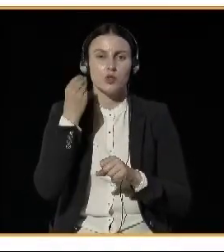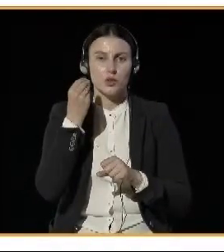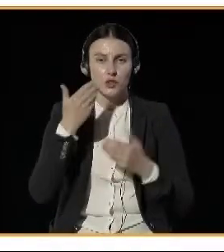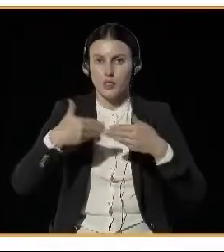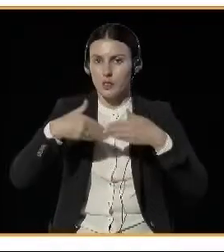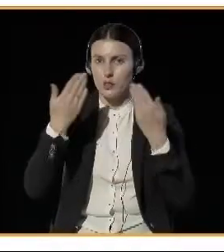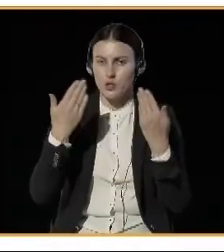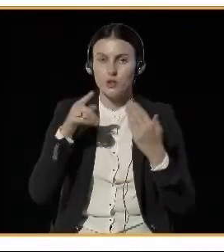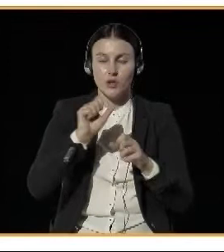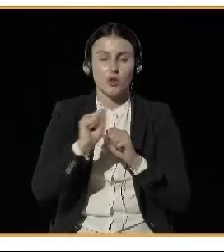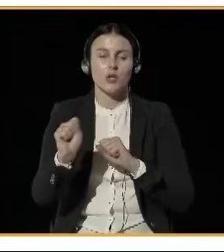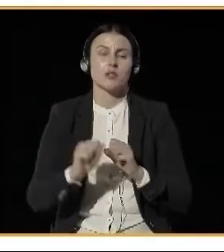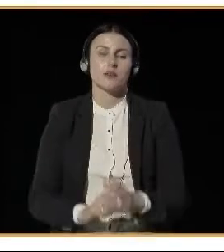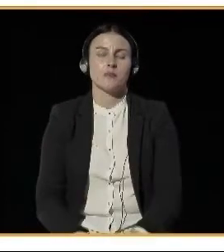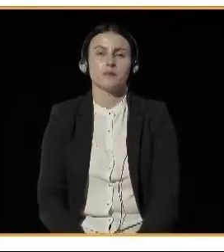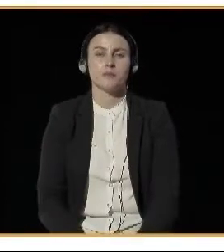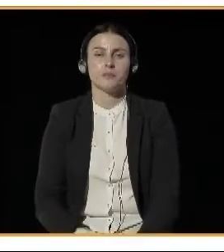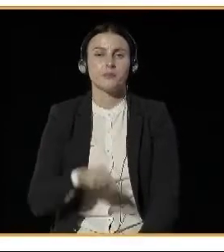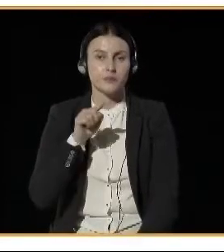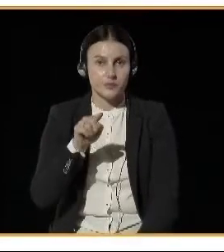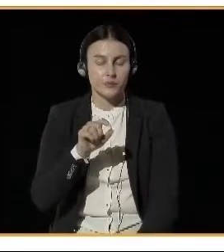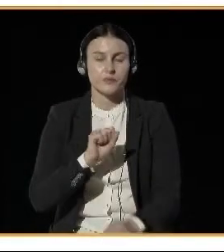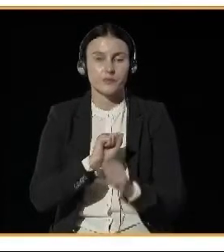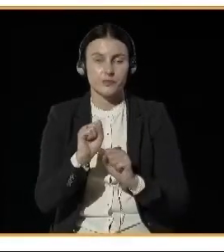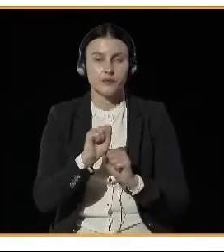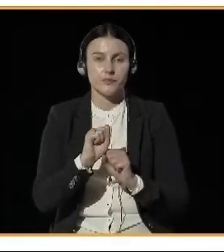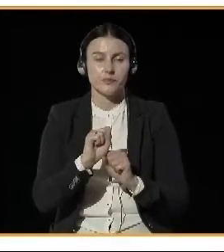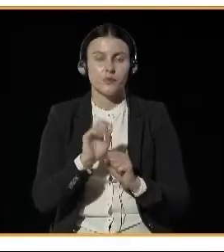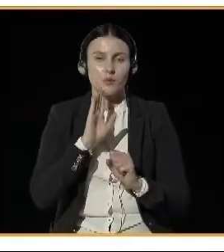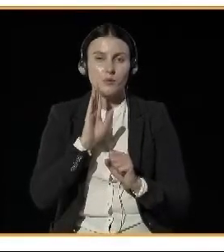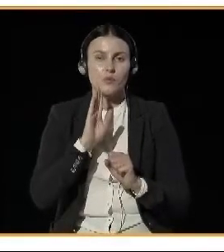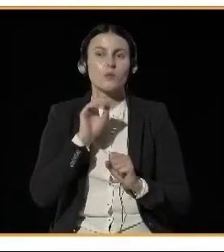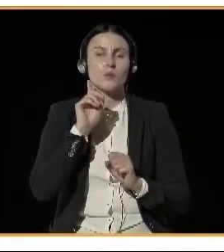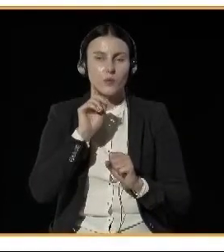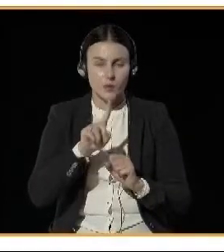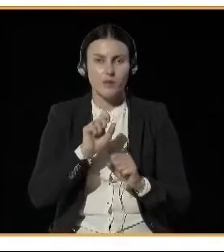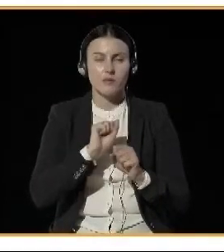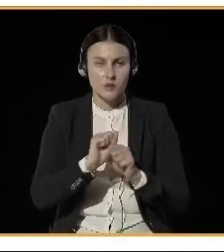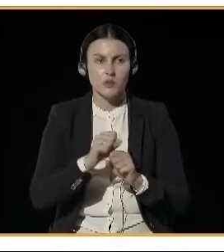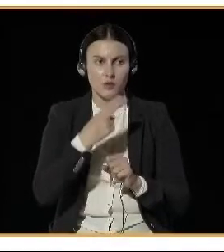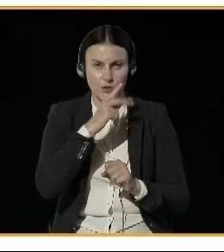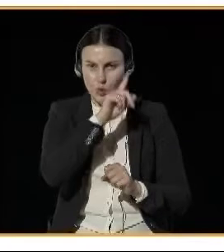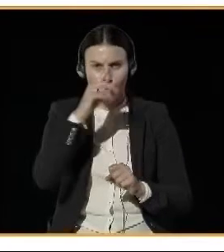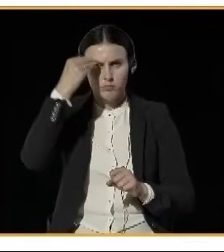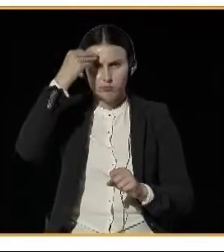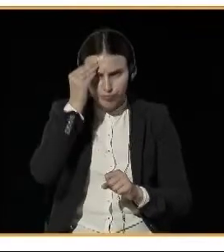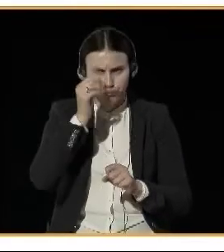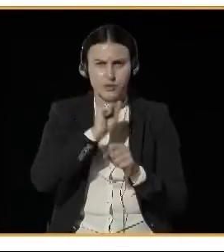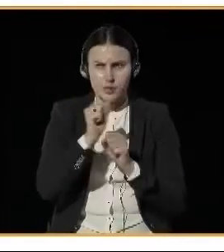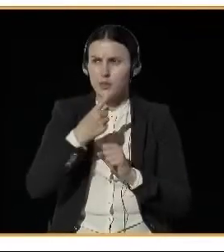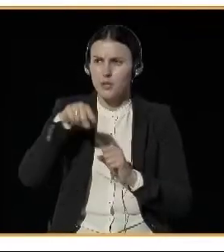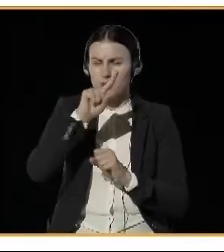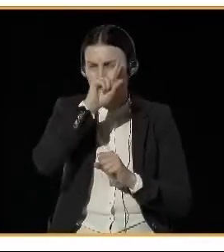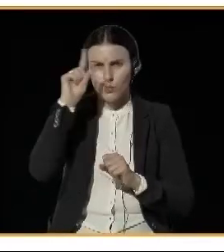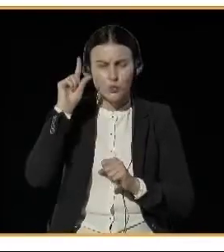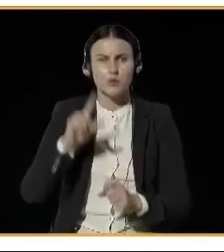is an ad campaign in both autumn and spring to discourage the use of studded tires within the city because they create particulate matter.